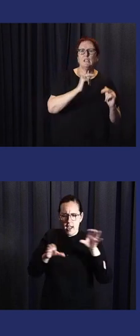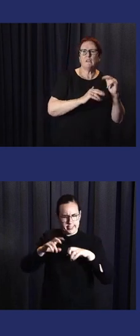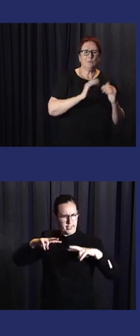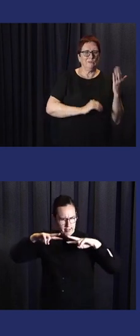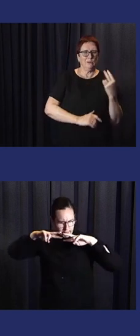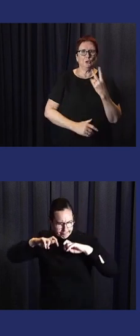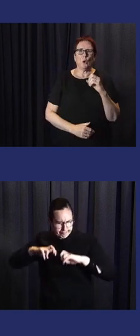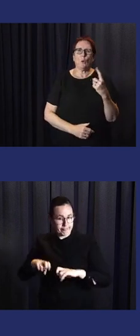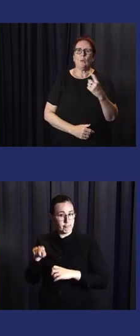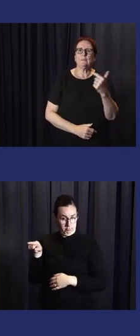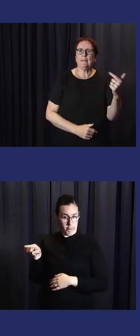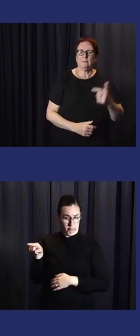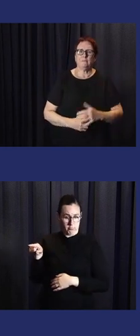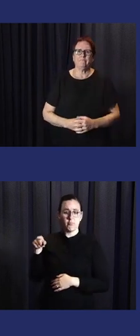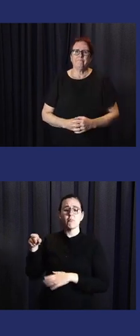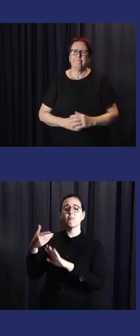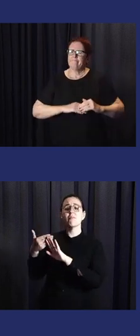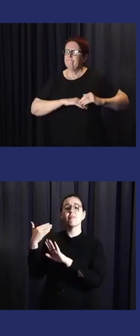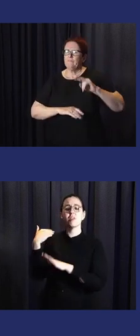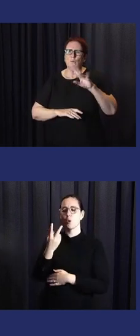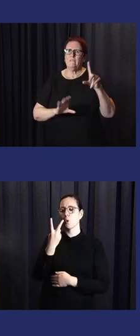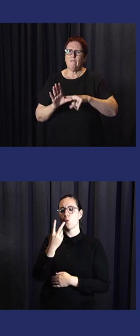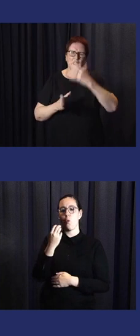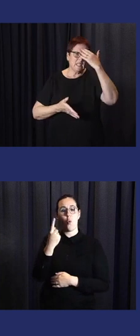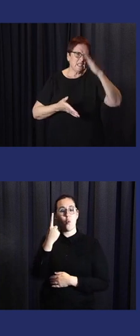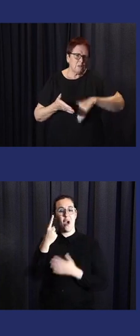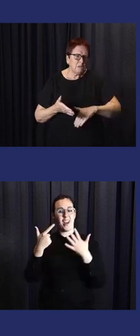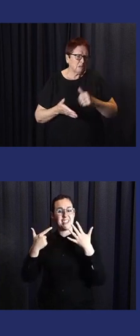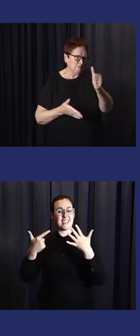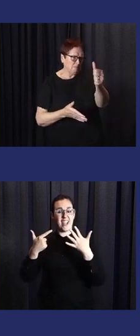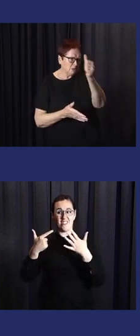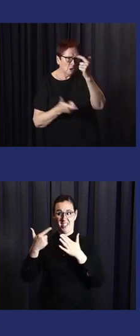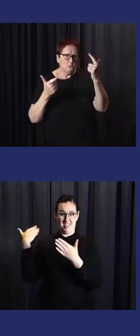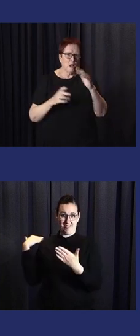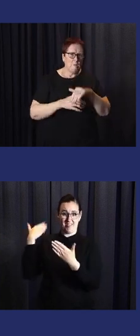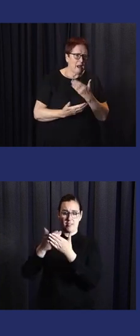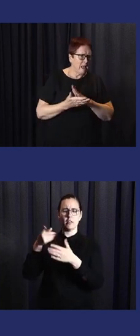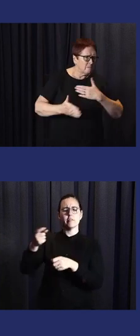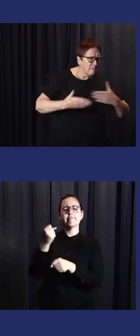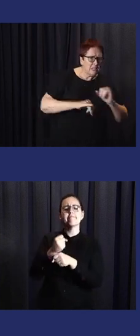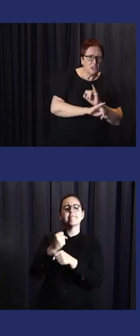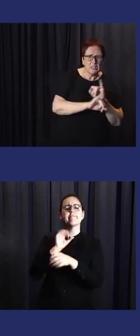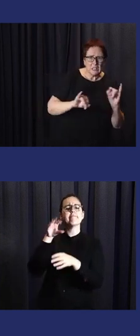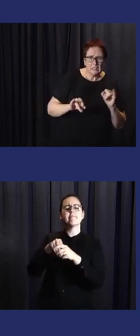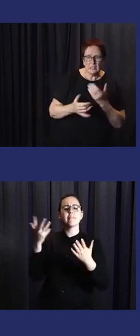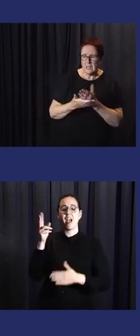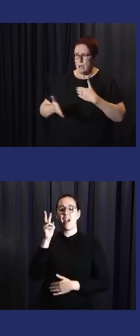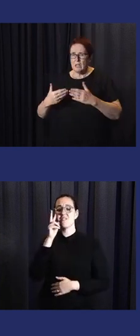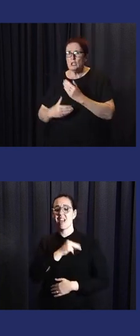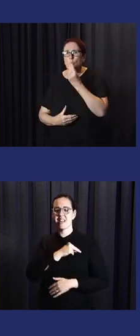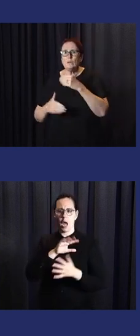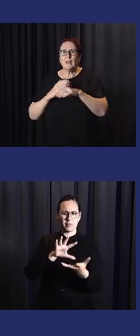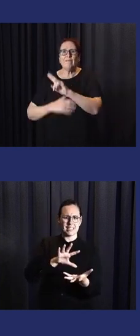Disaster Management Authority, Ministry of Agriculture and Rural Development in 2017. She has more than 25 years experience